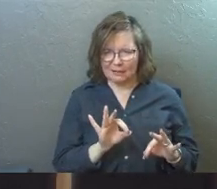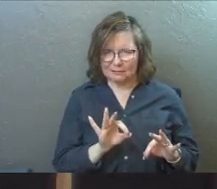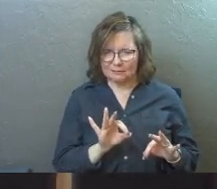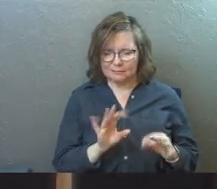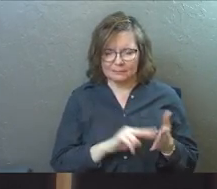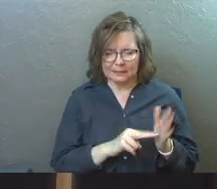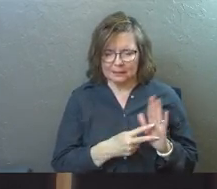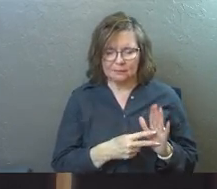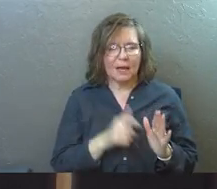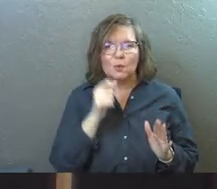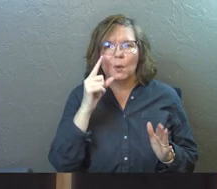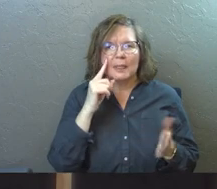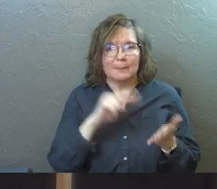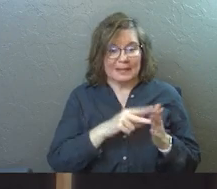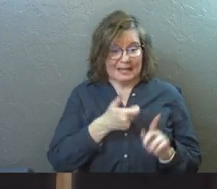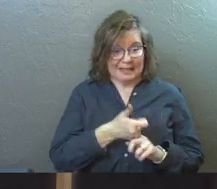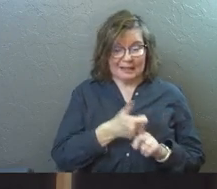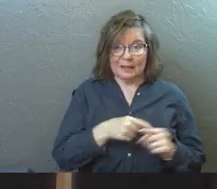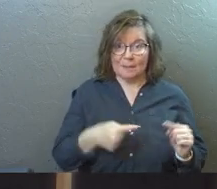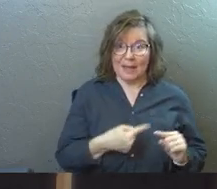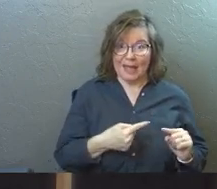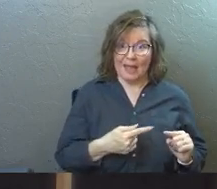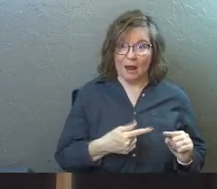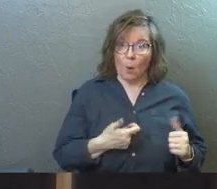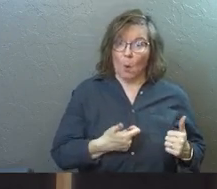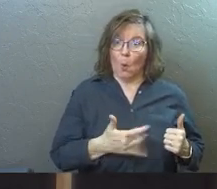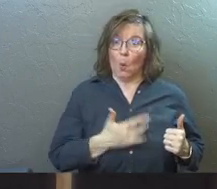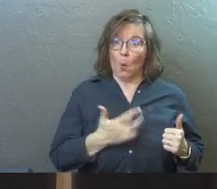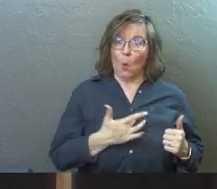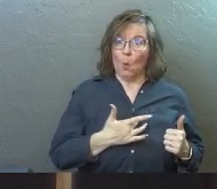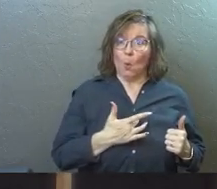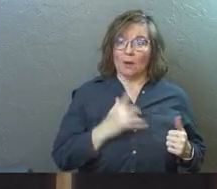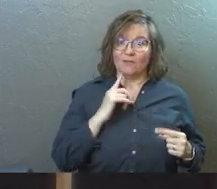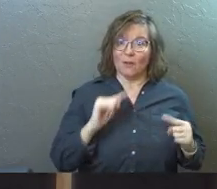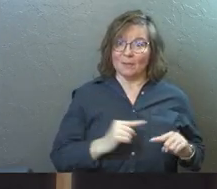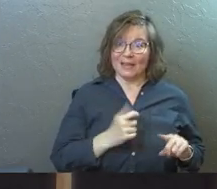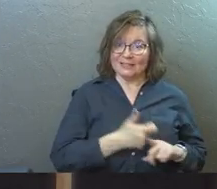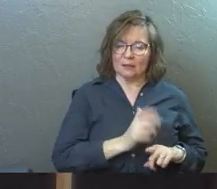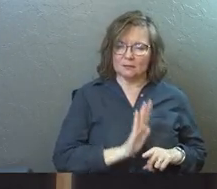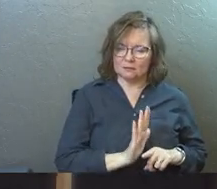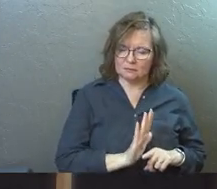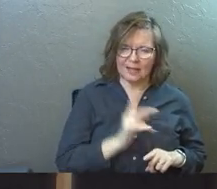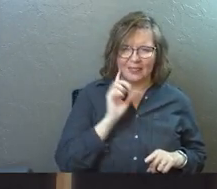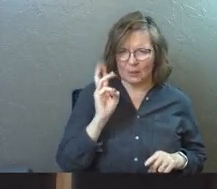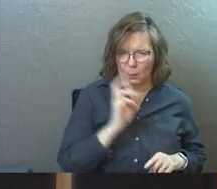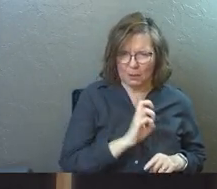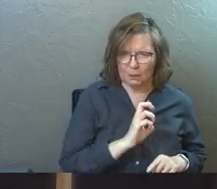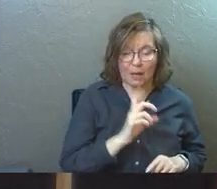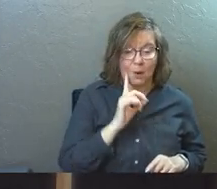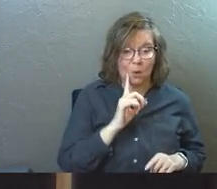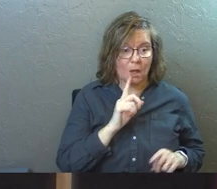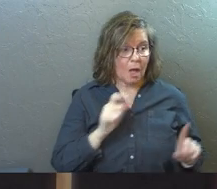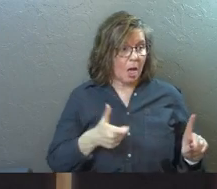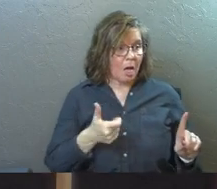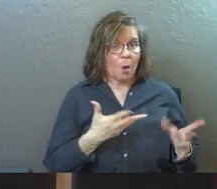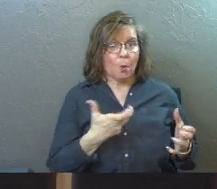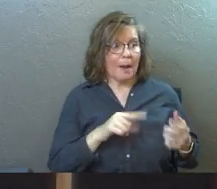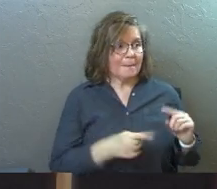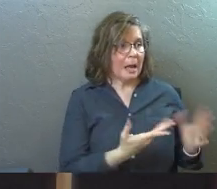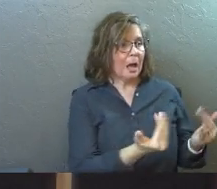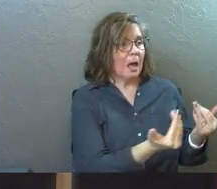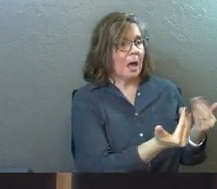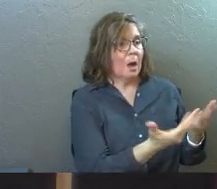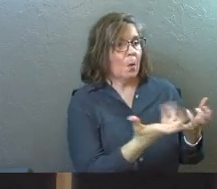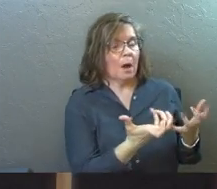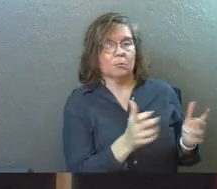just a little bit? I don't think you're joyful about the pain. I think that's weird. Yes. I don't think you go running after pain. I